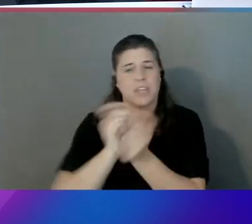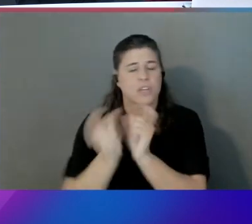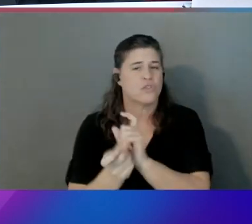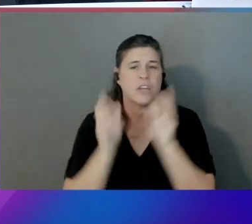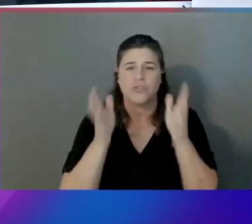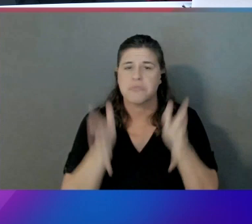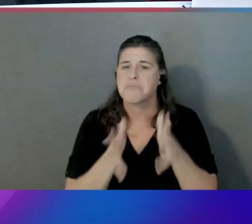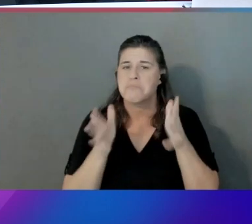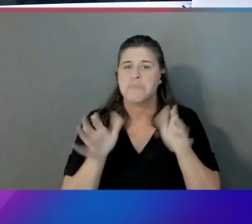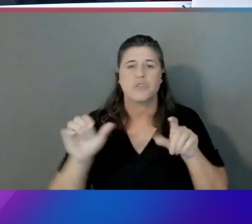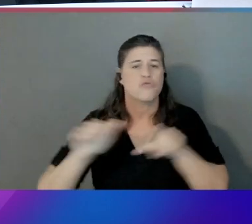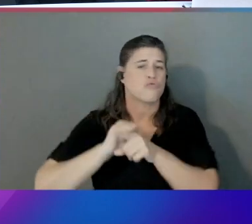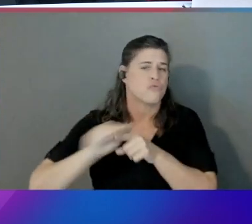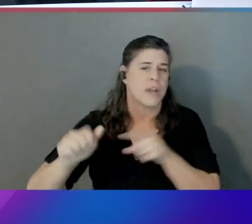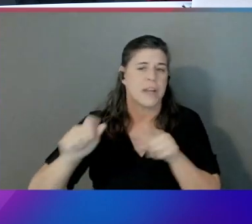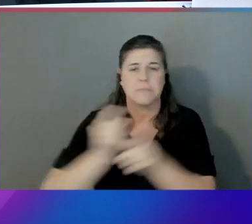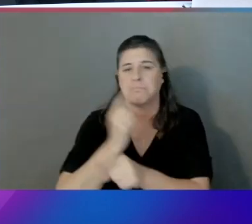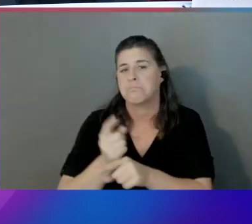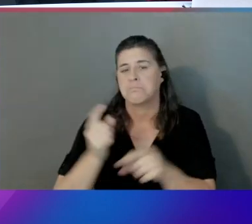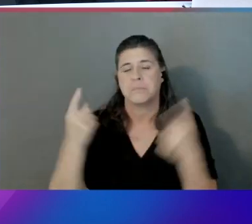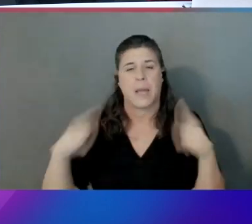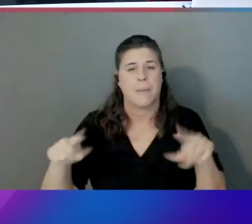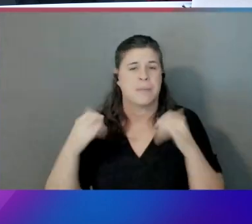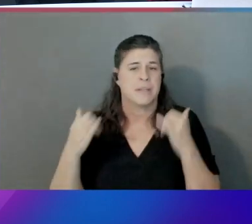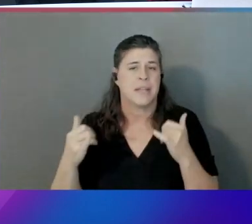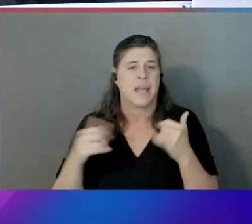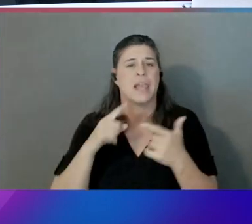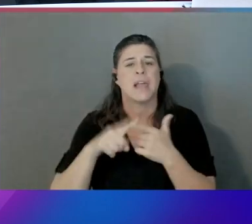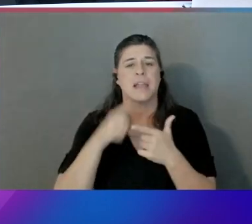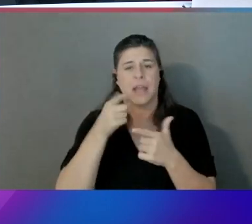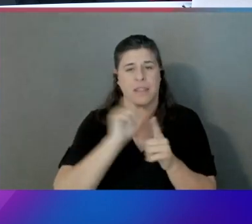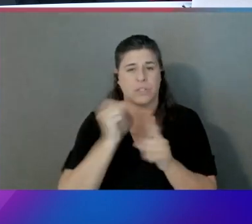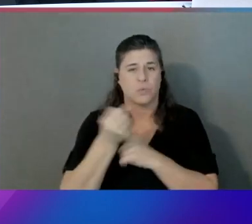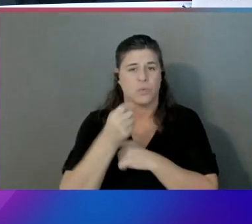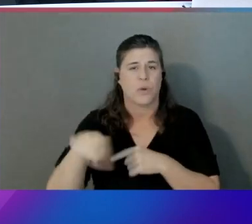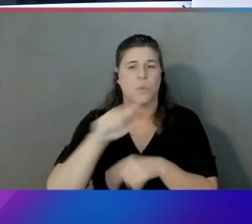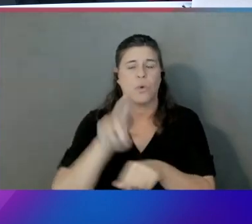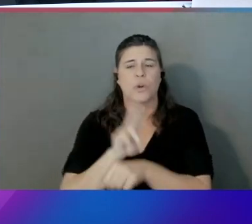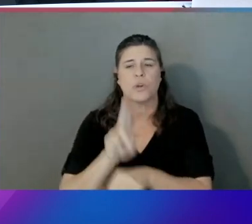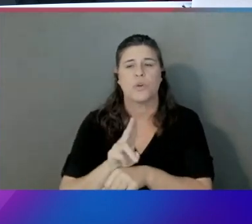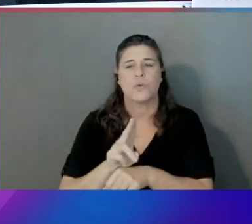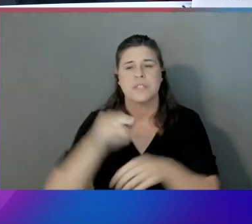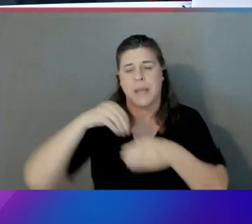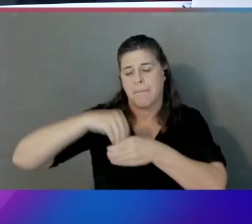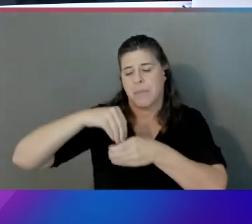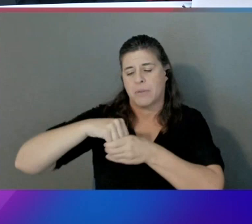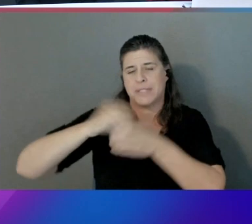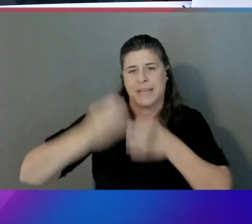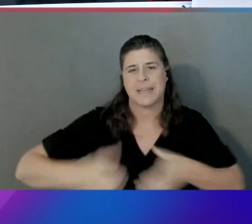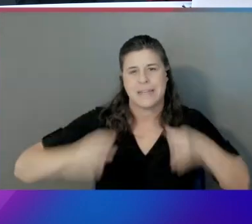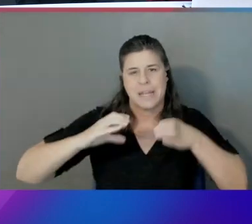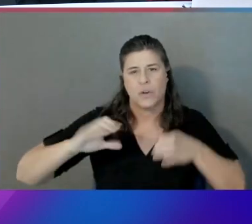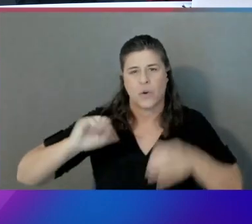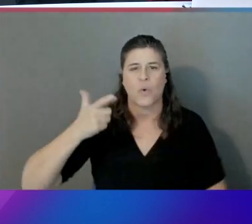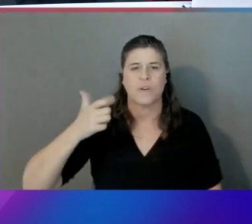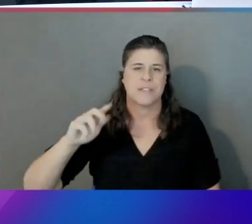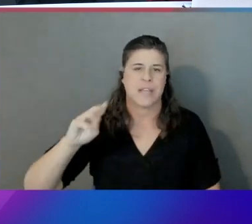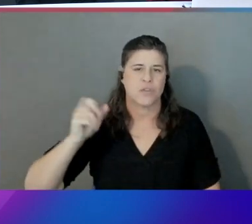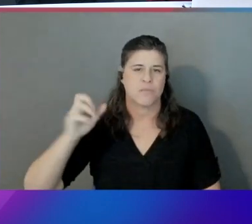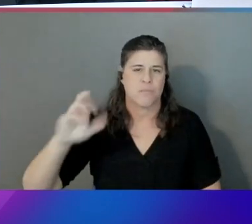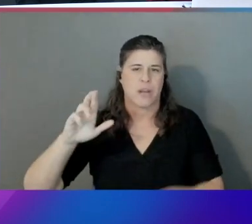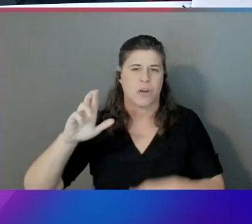training as you would today. In this case, we are using a built-in container or a SageMaker managed container. So it is